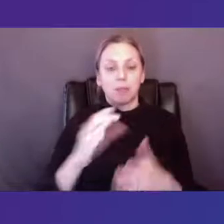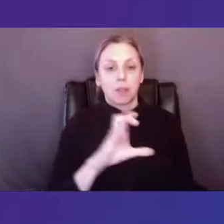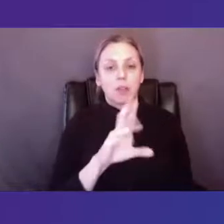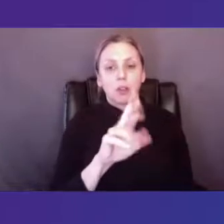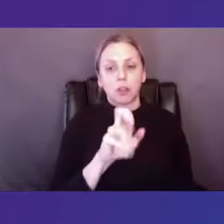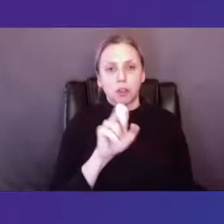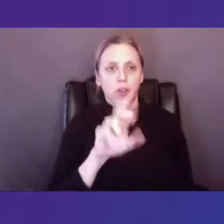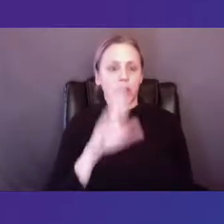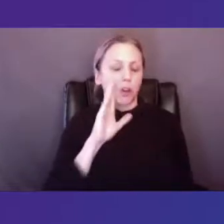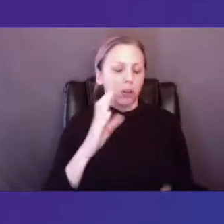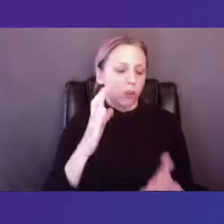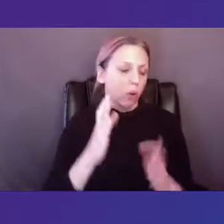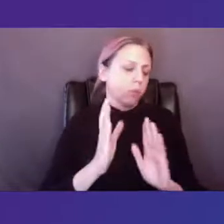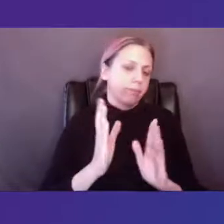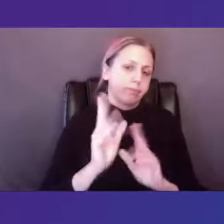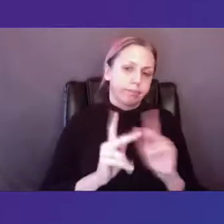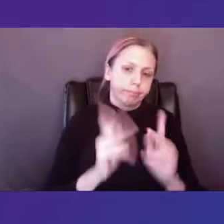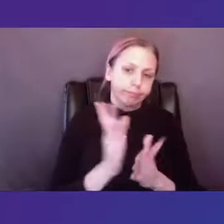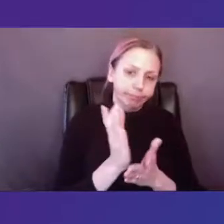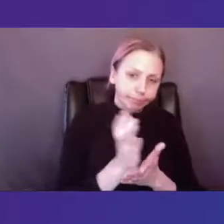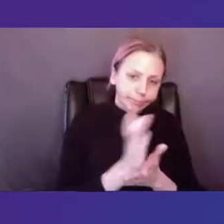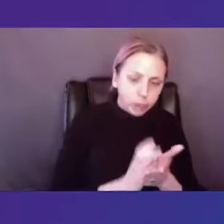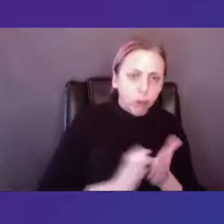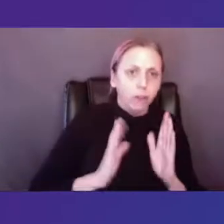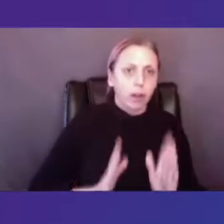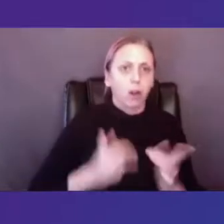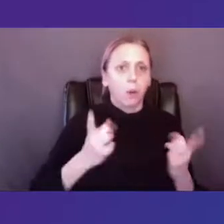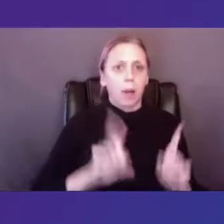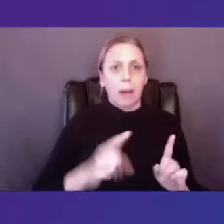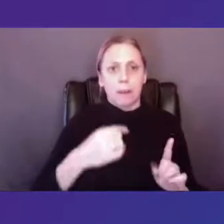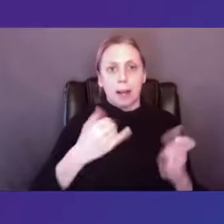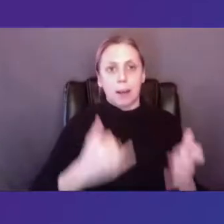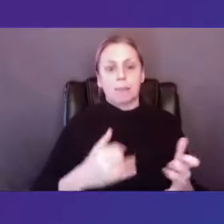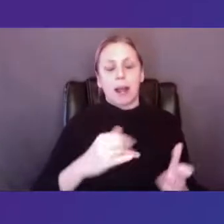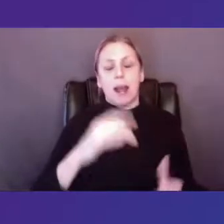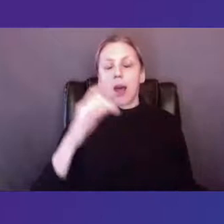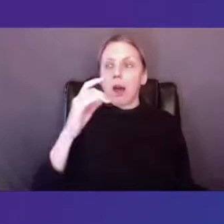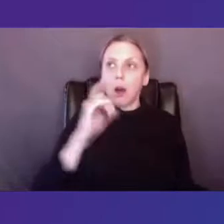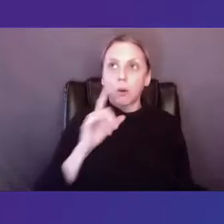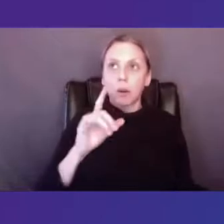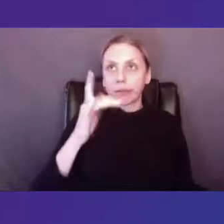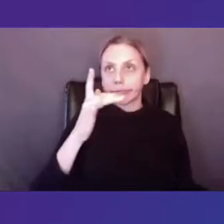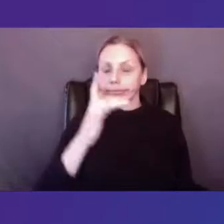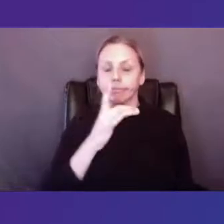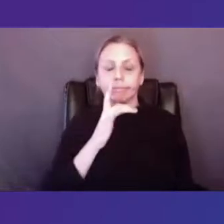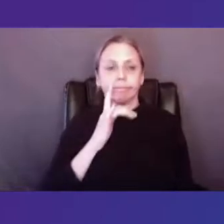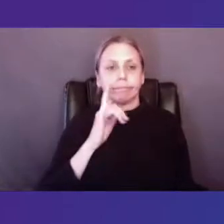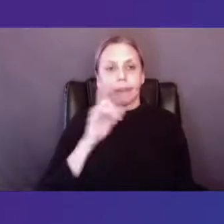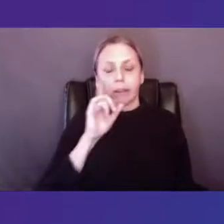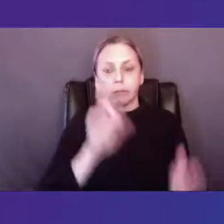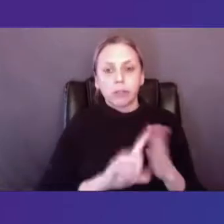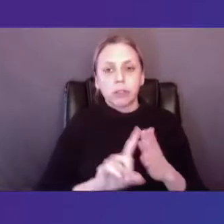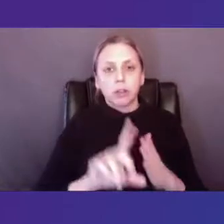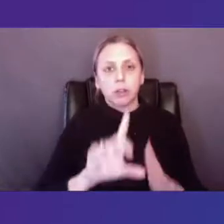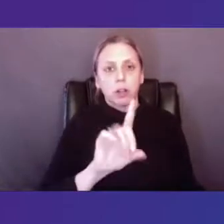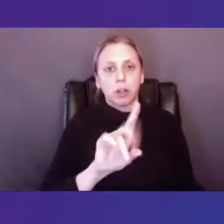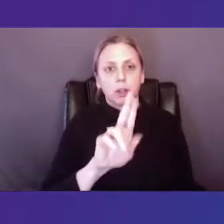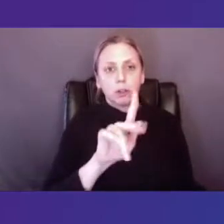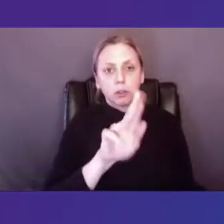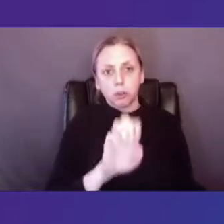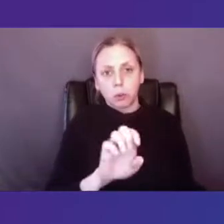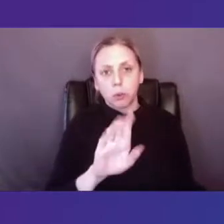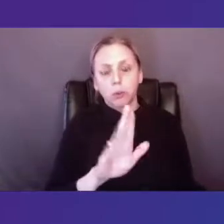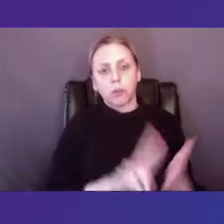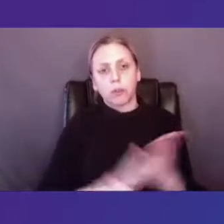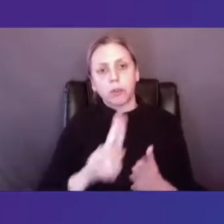fast forward to today, 26 years later, I am now a scholar at Duke University, and I research, teach, and write about